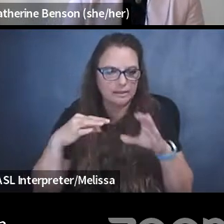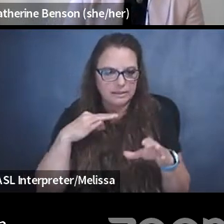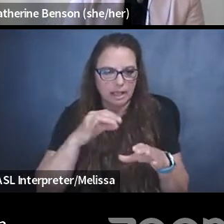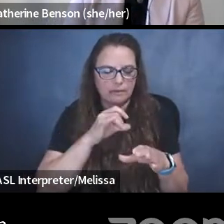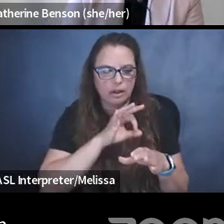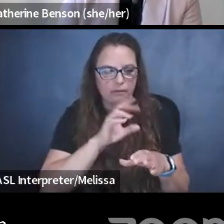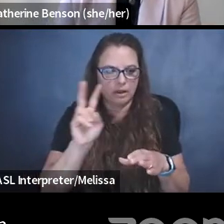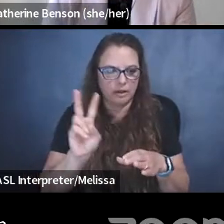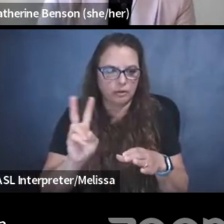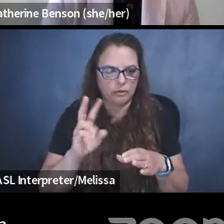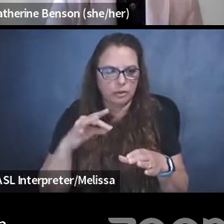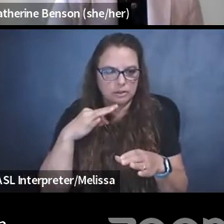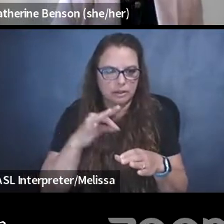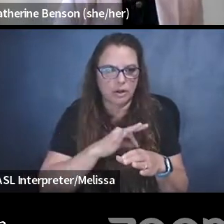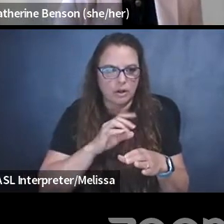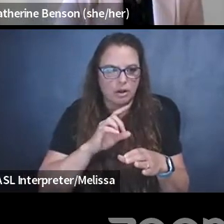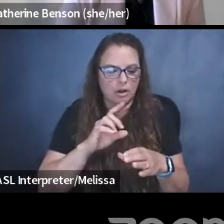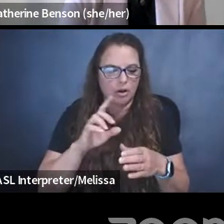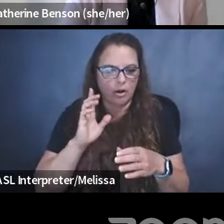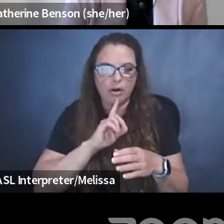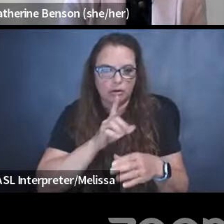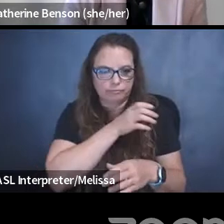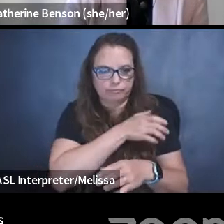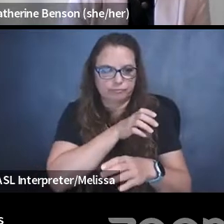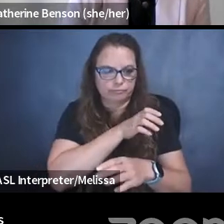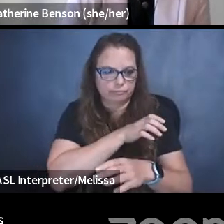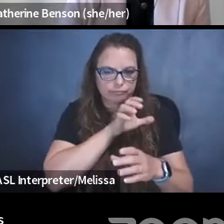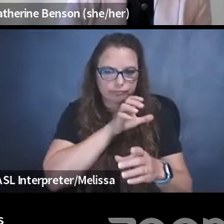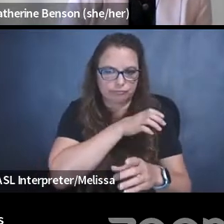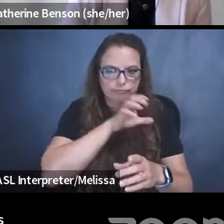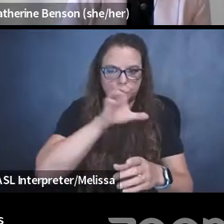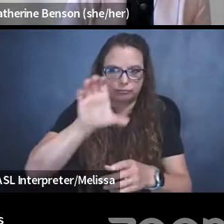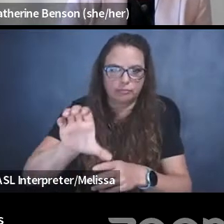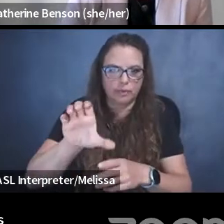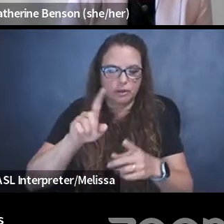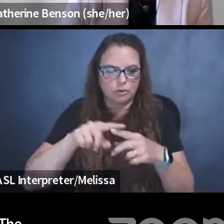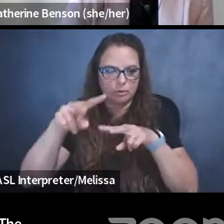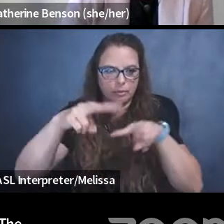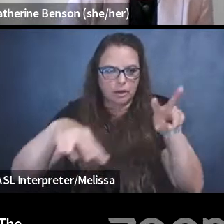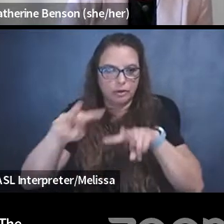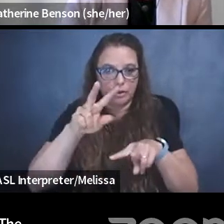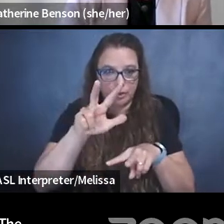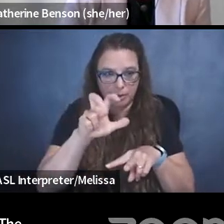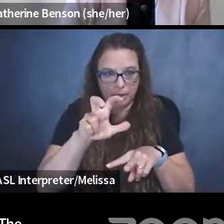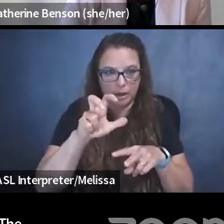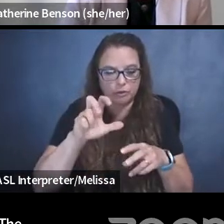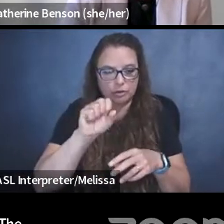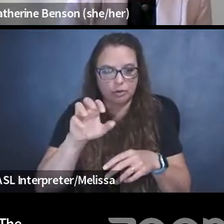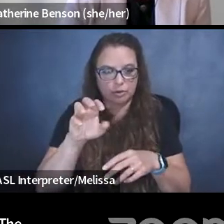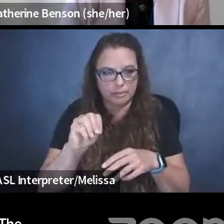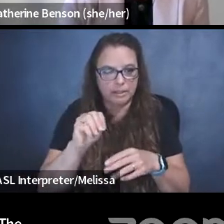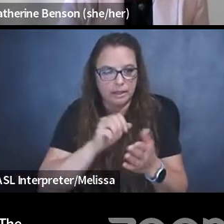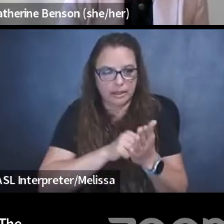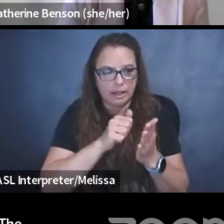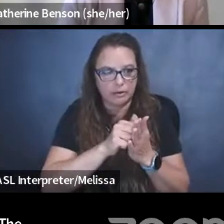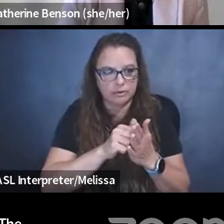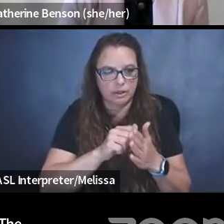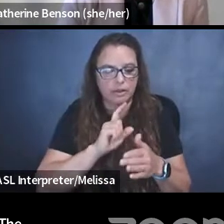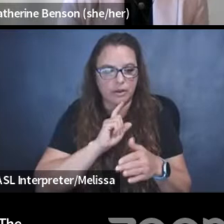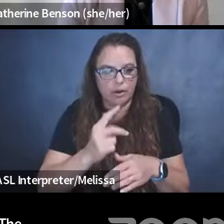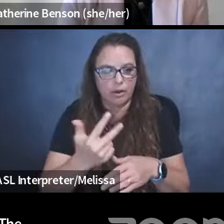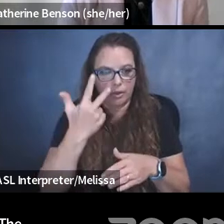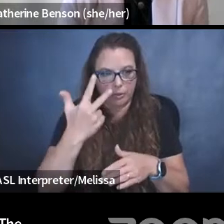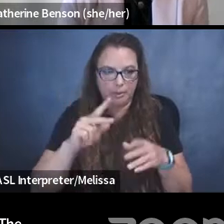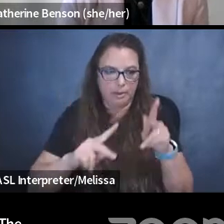were charged under this new procedure with monitoring 300 account, 300 social media accounts, approximately. There's three people in that